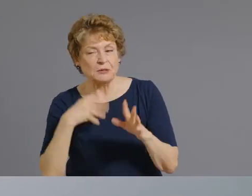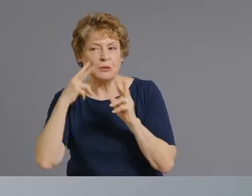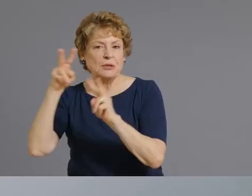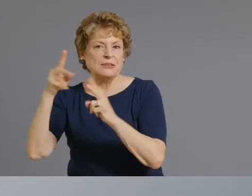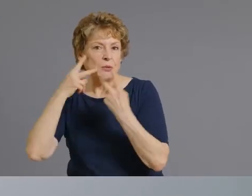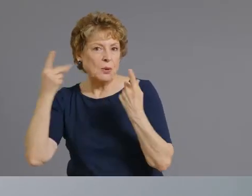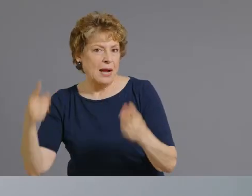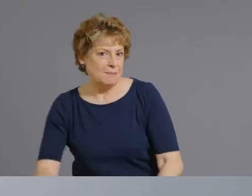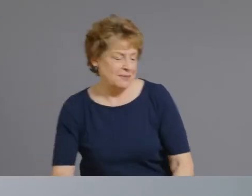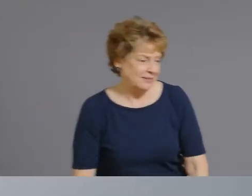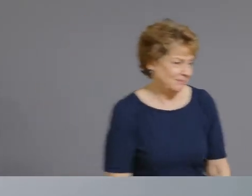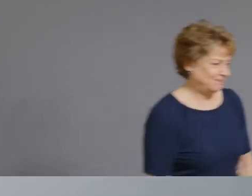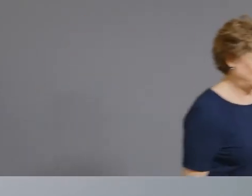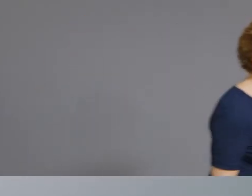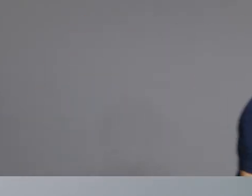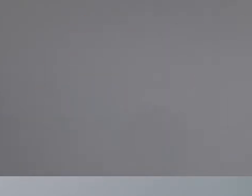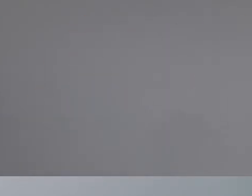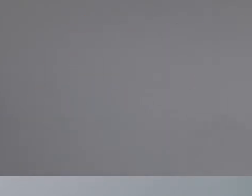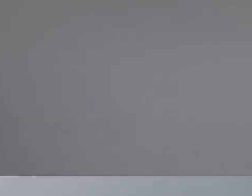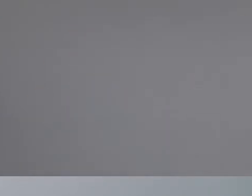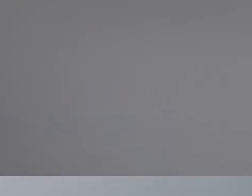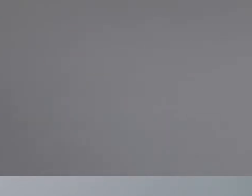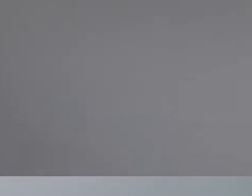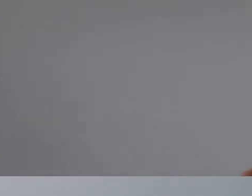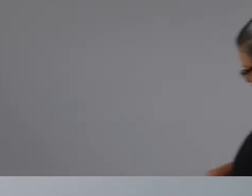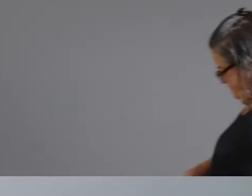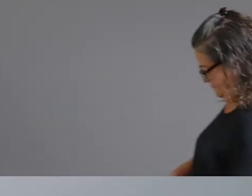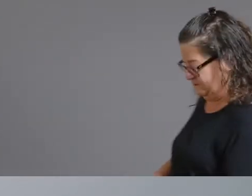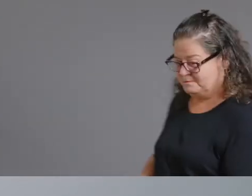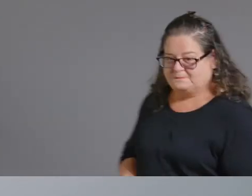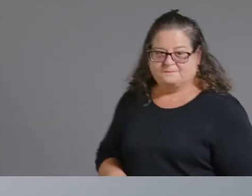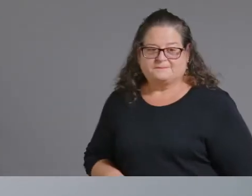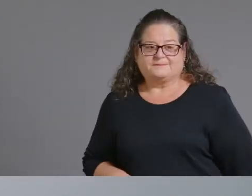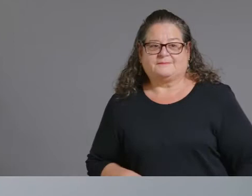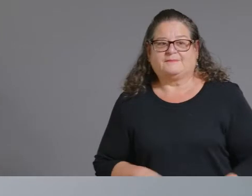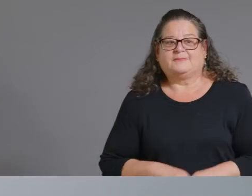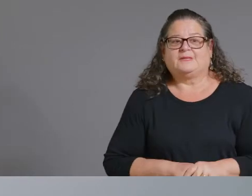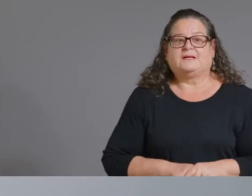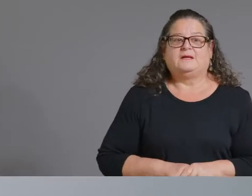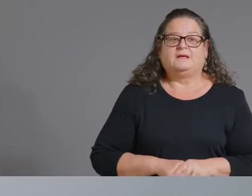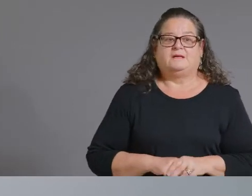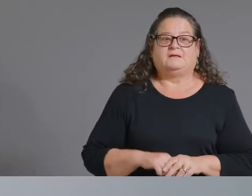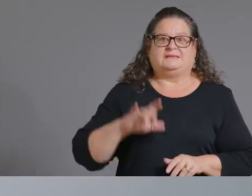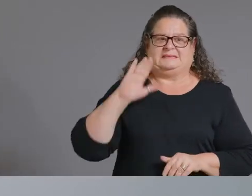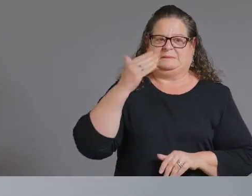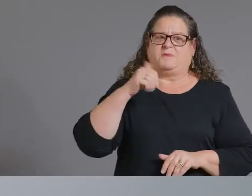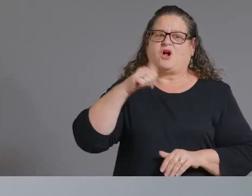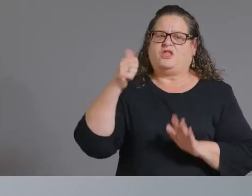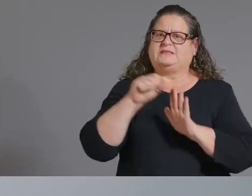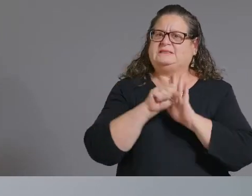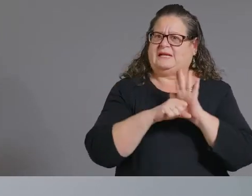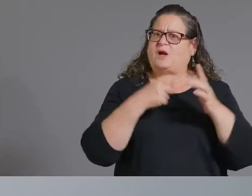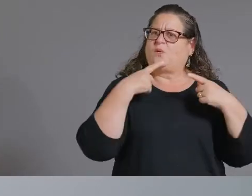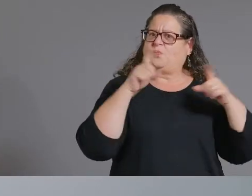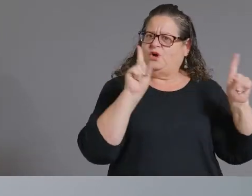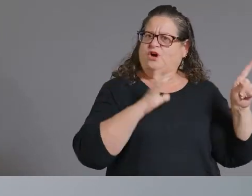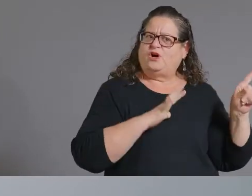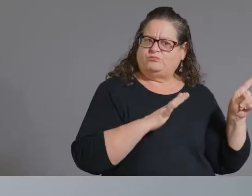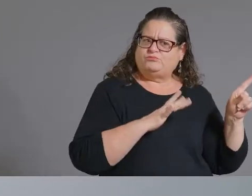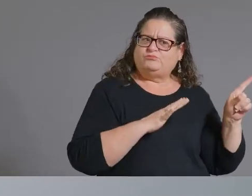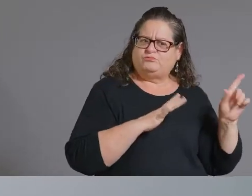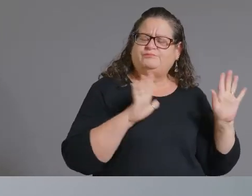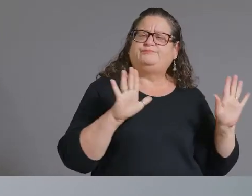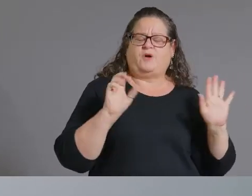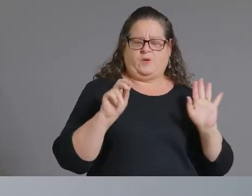as seems to work pretty well um and another thing here in pima county another question um there are pop-ups um